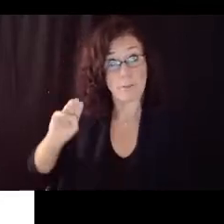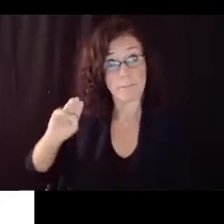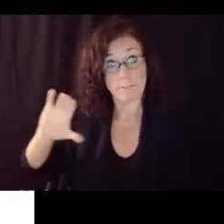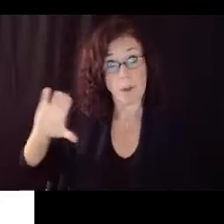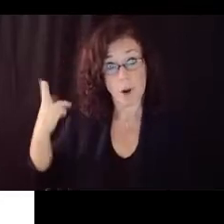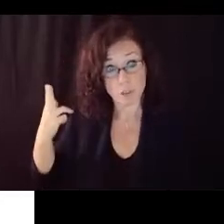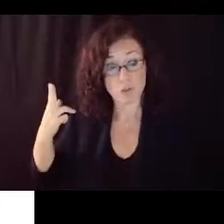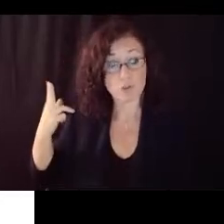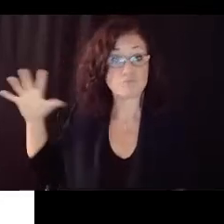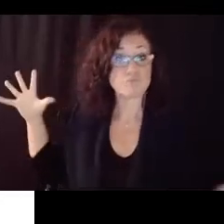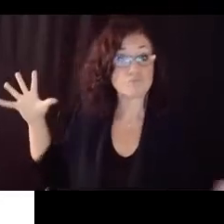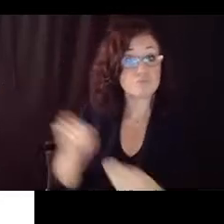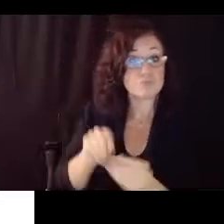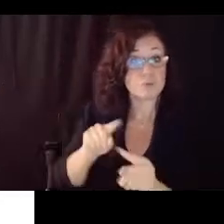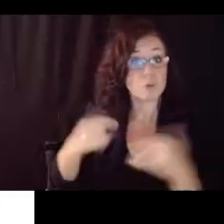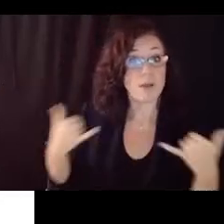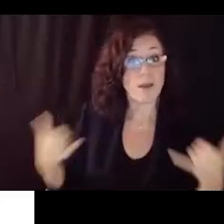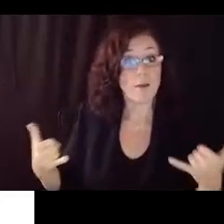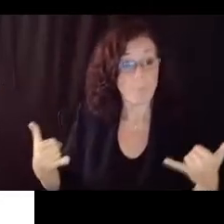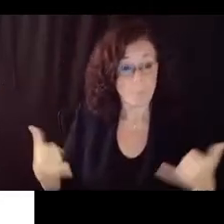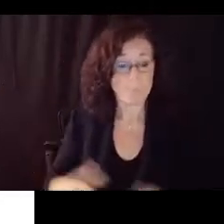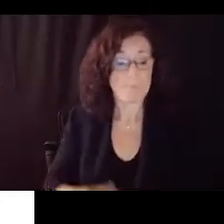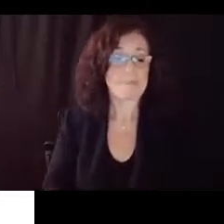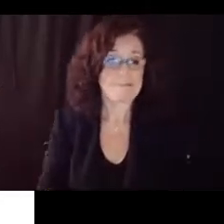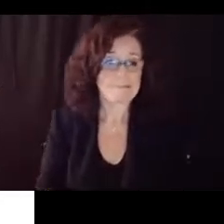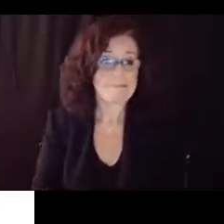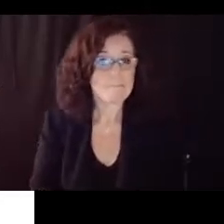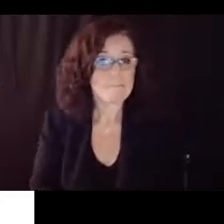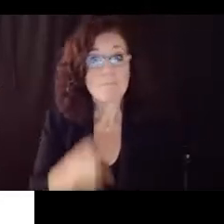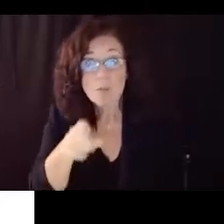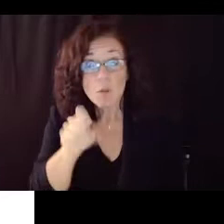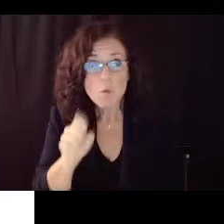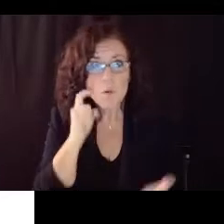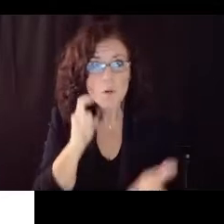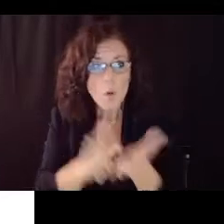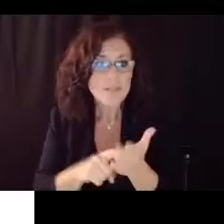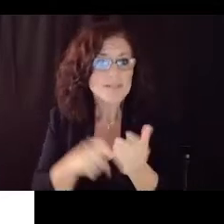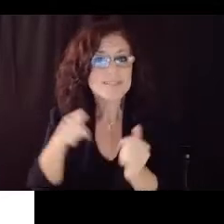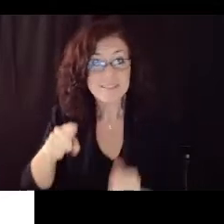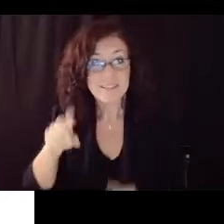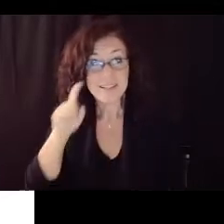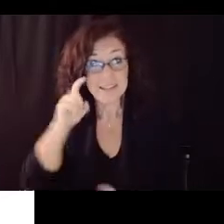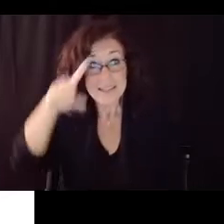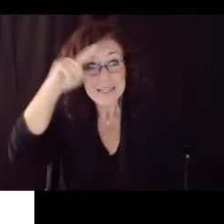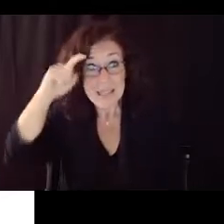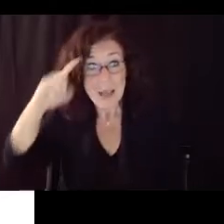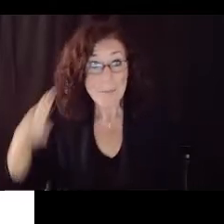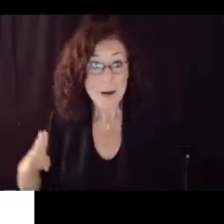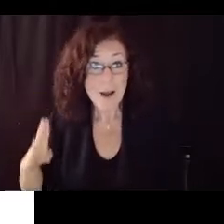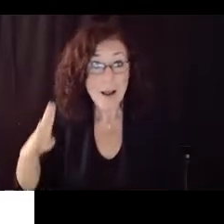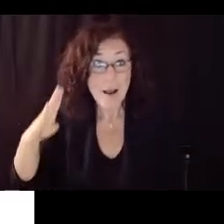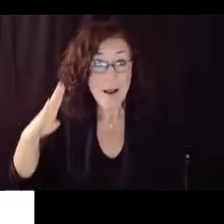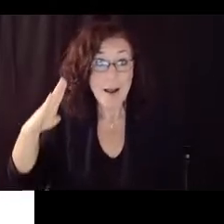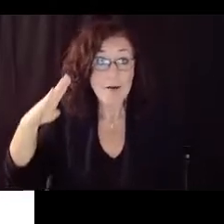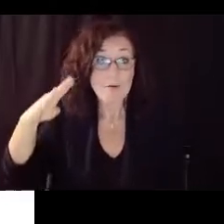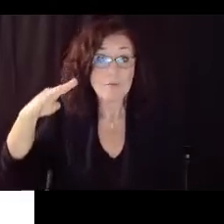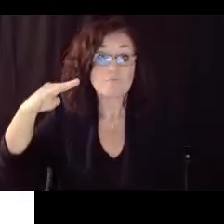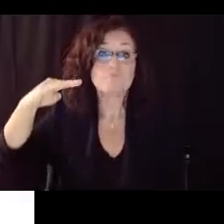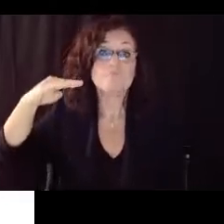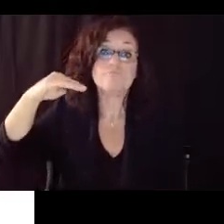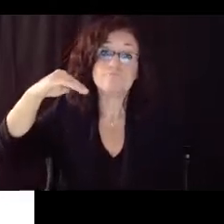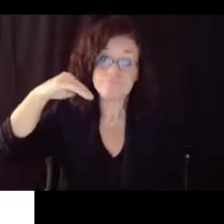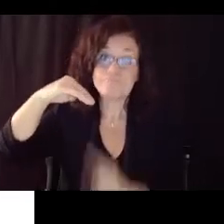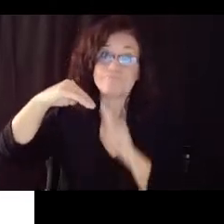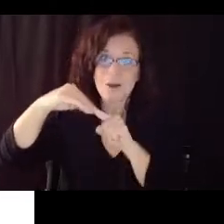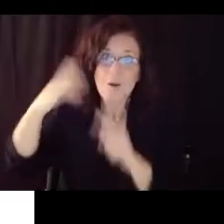you can follow it through what we experienced over the summer with the summer surge coming and then of course um our excellent